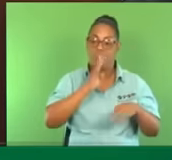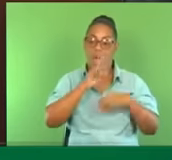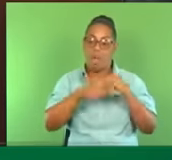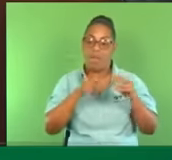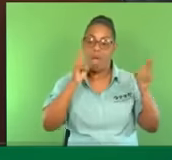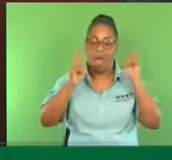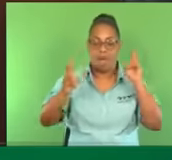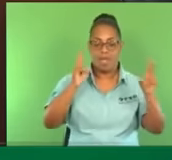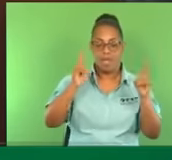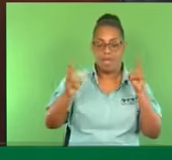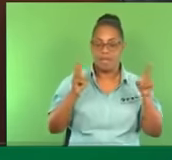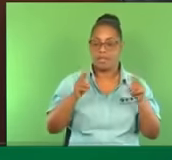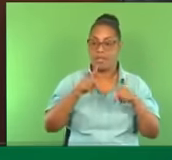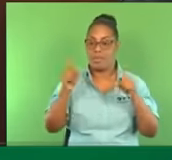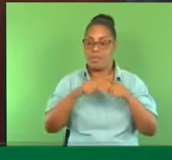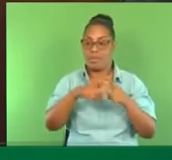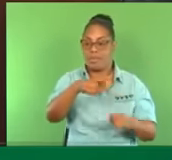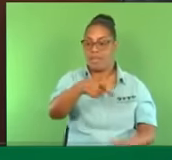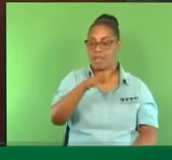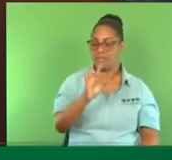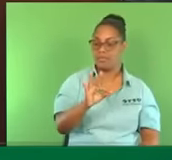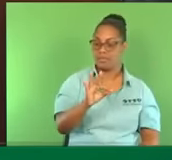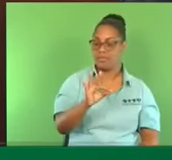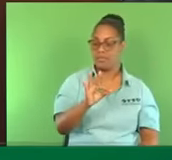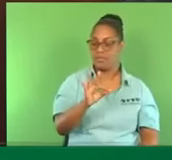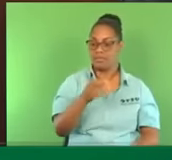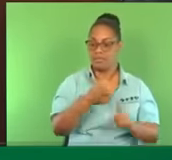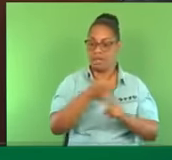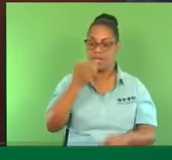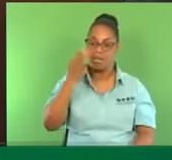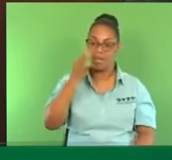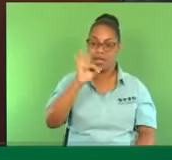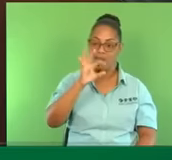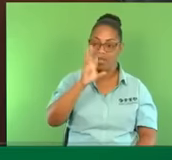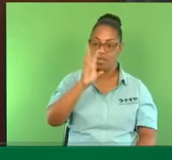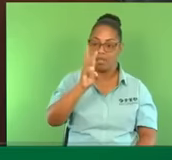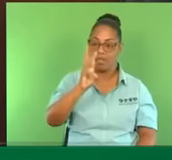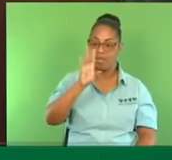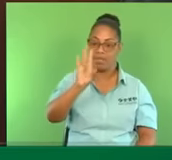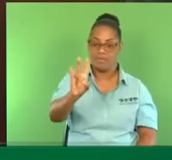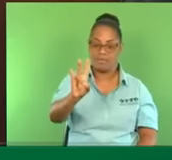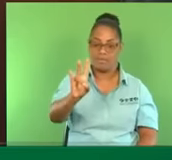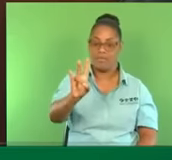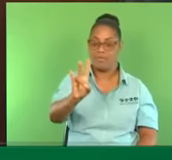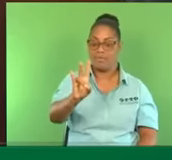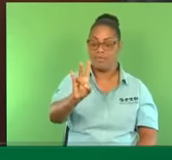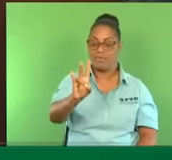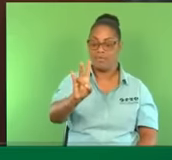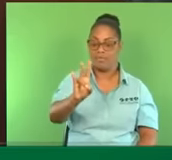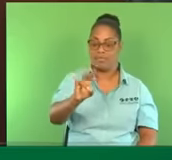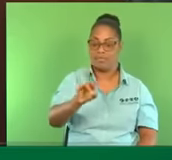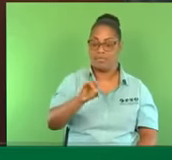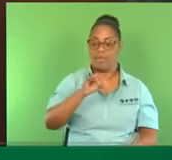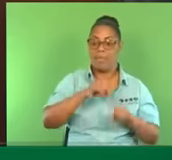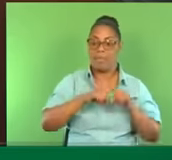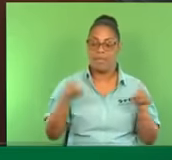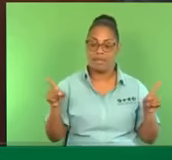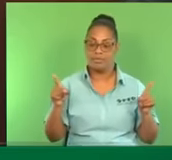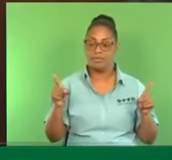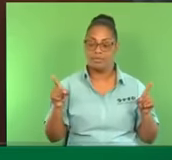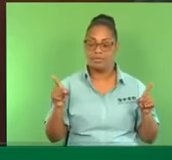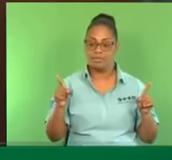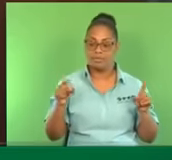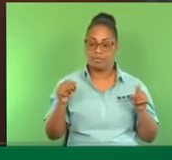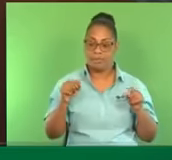as part of a project in 1967. That was started by the